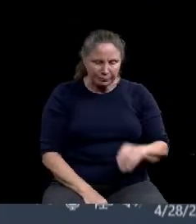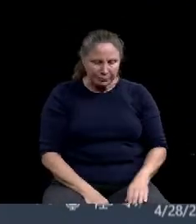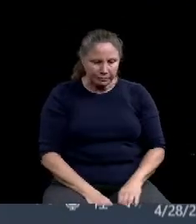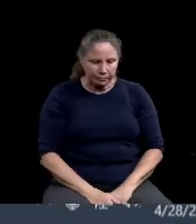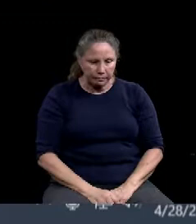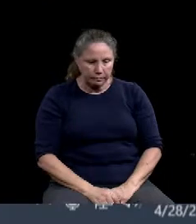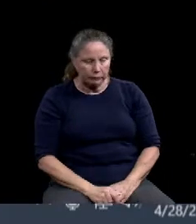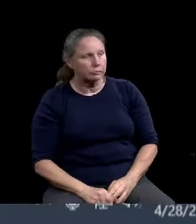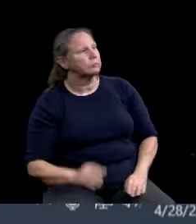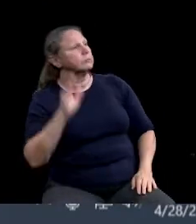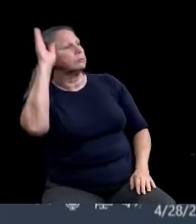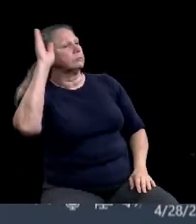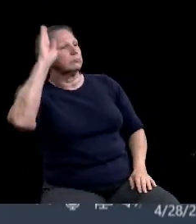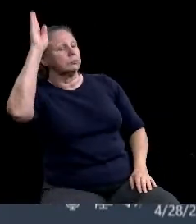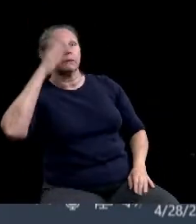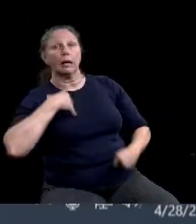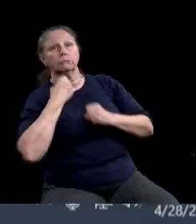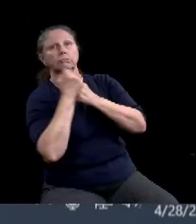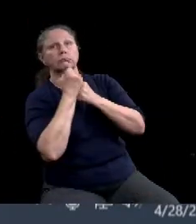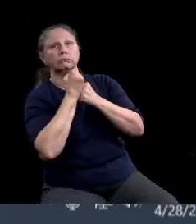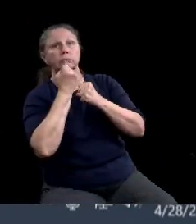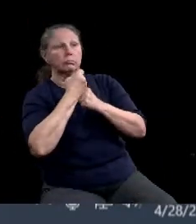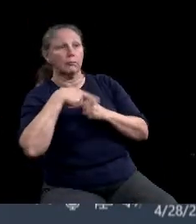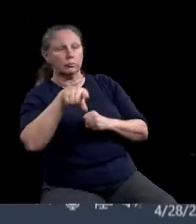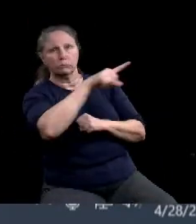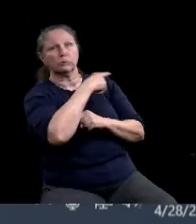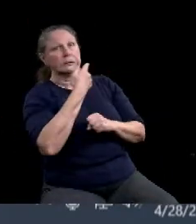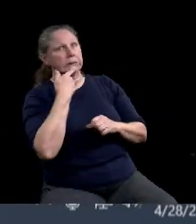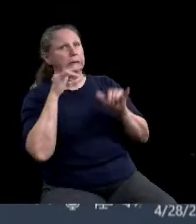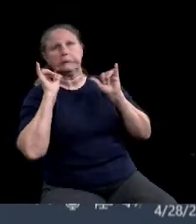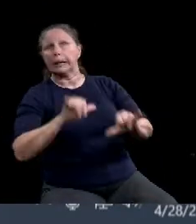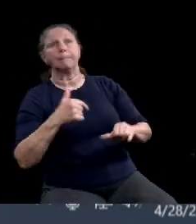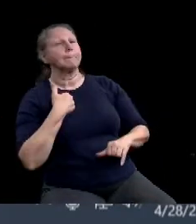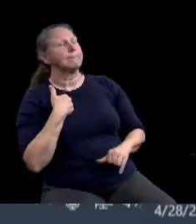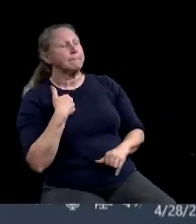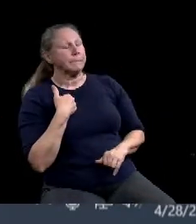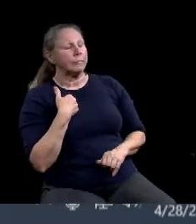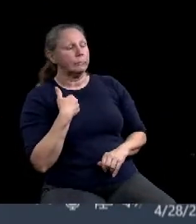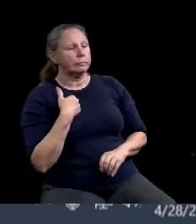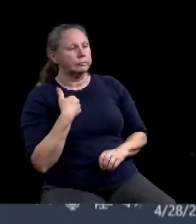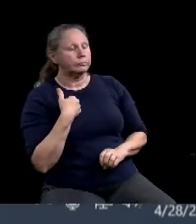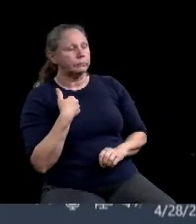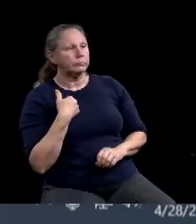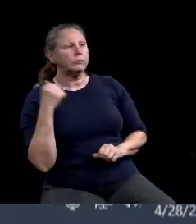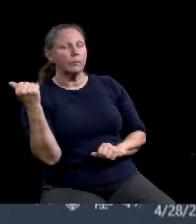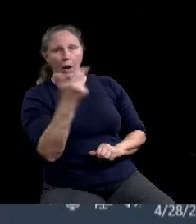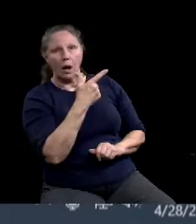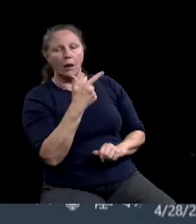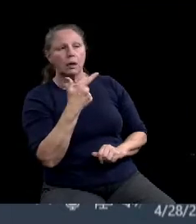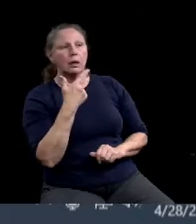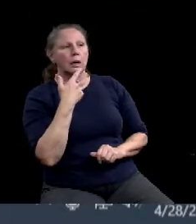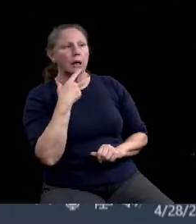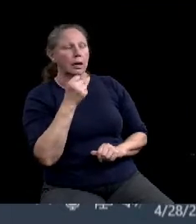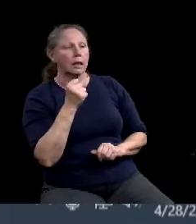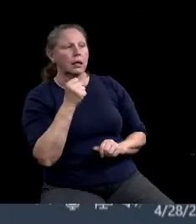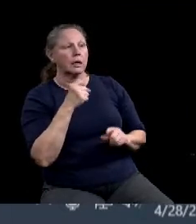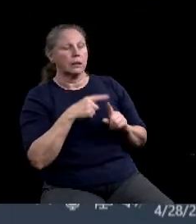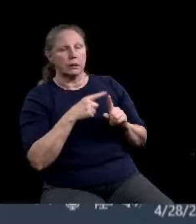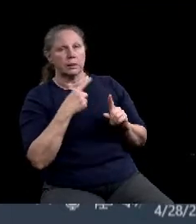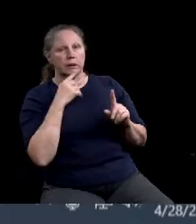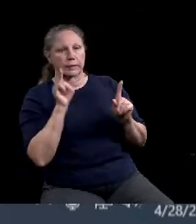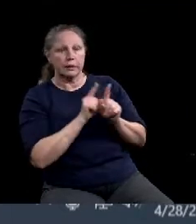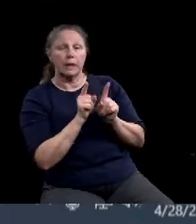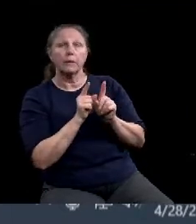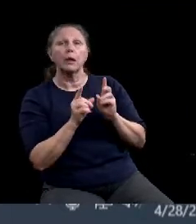been said. think that everyone hit it all. And I'll just take kind of what John said and say, even, even more strategic communication, I think of this is